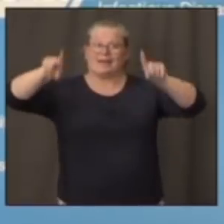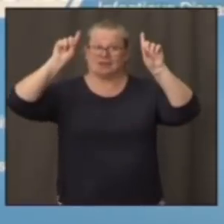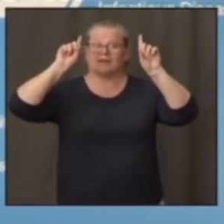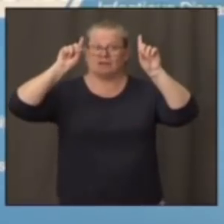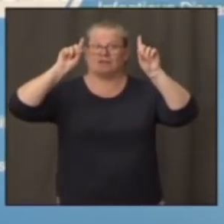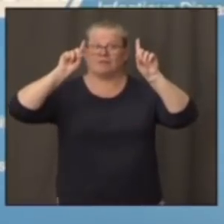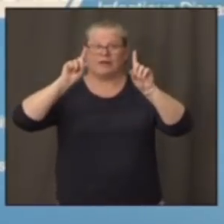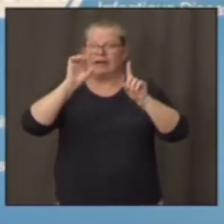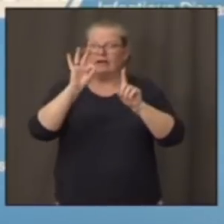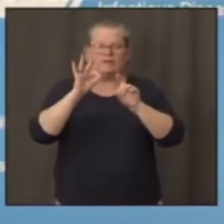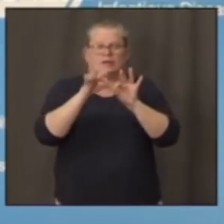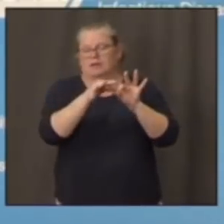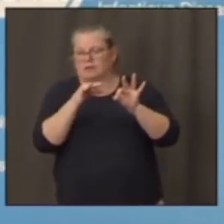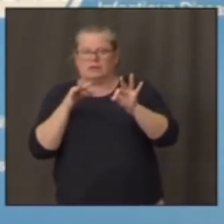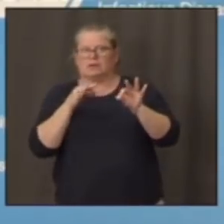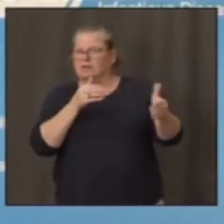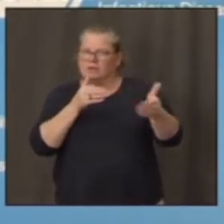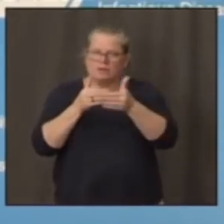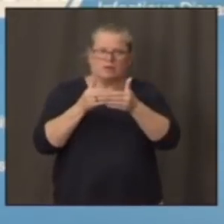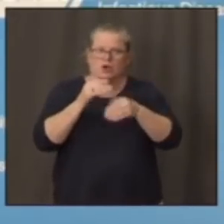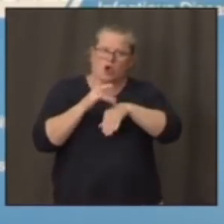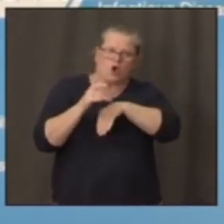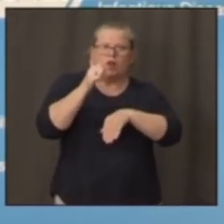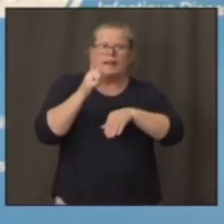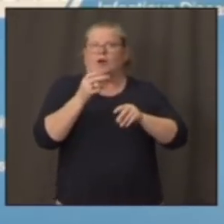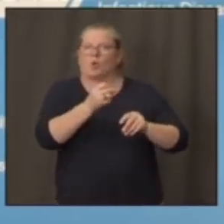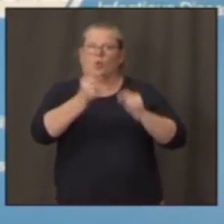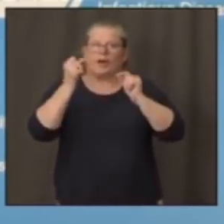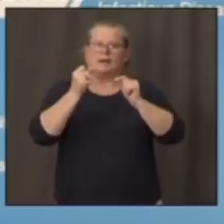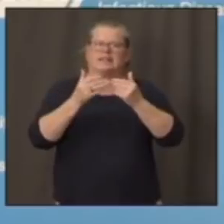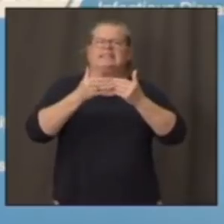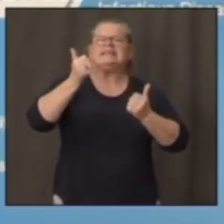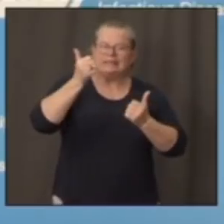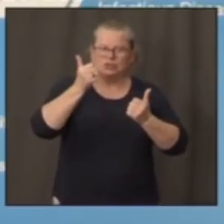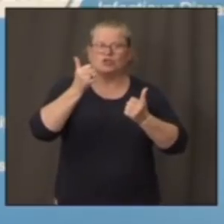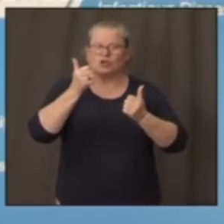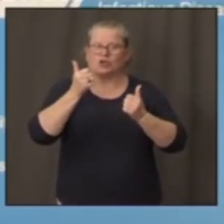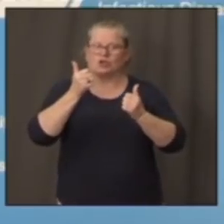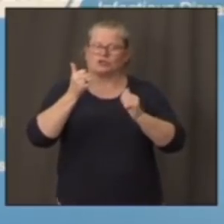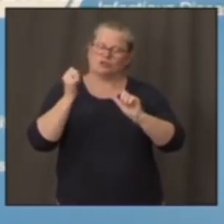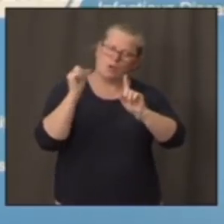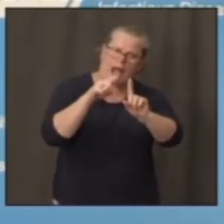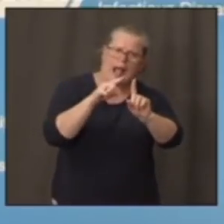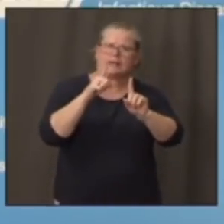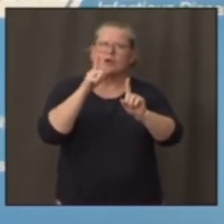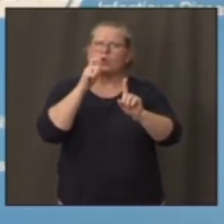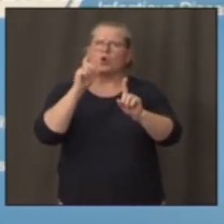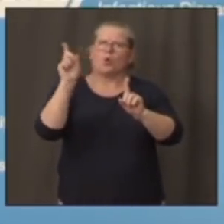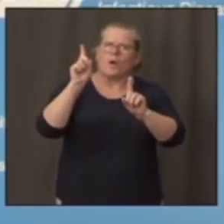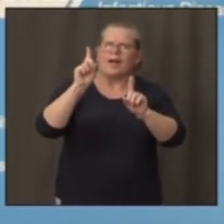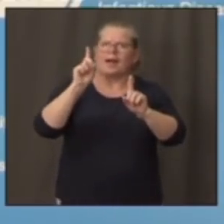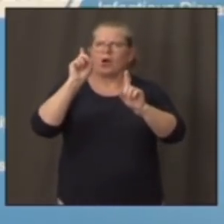most two-day turn around. That makes contact tracing much easier and much more effective.